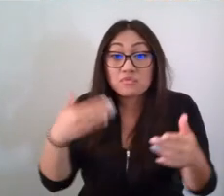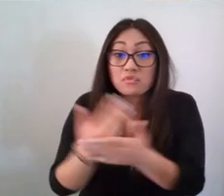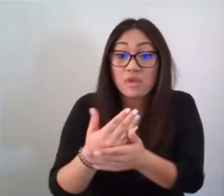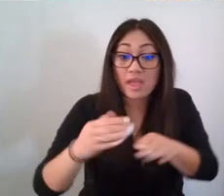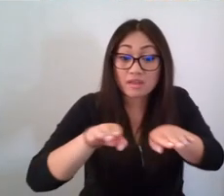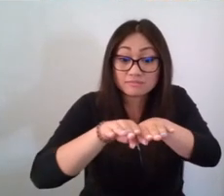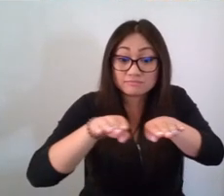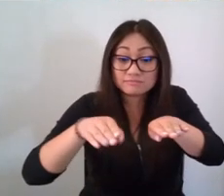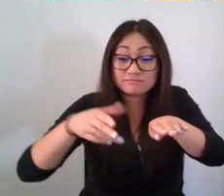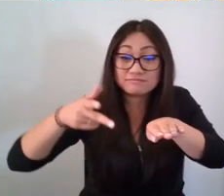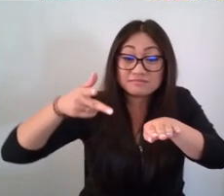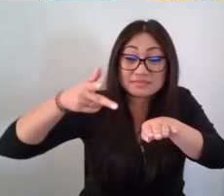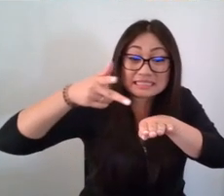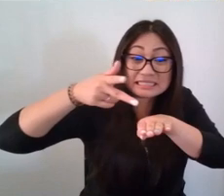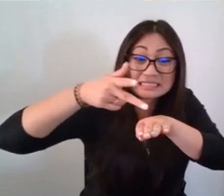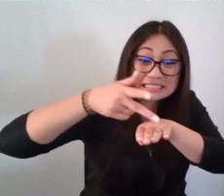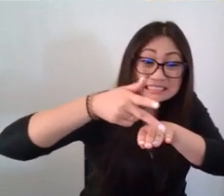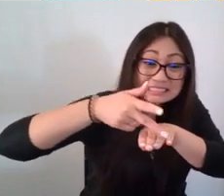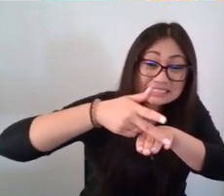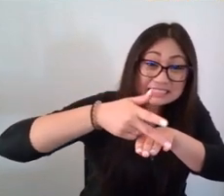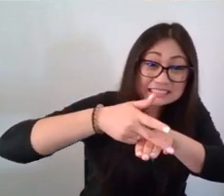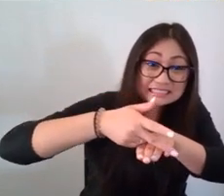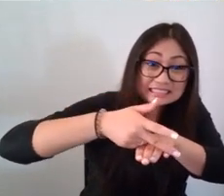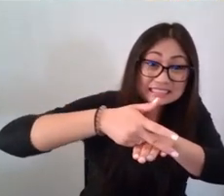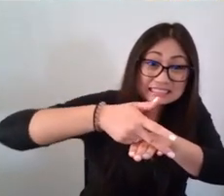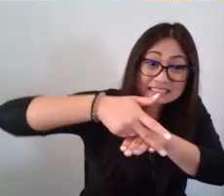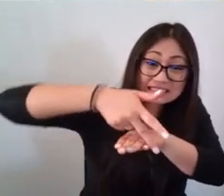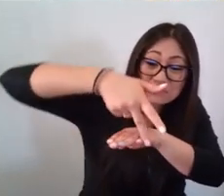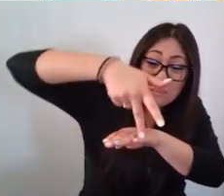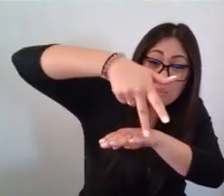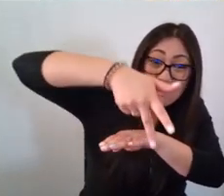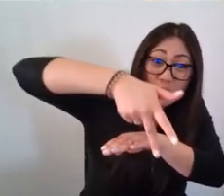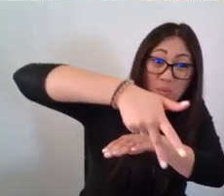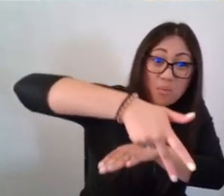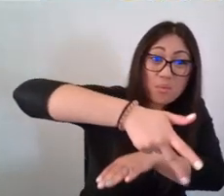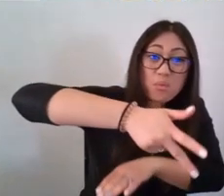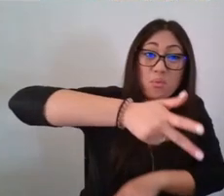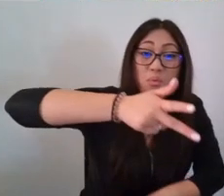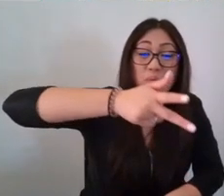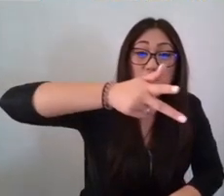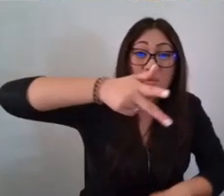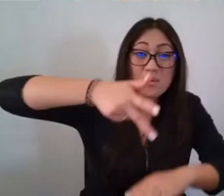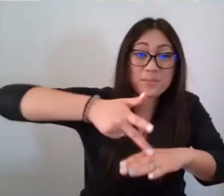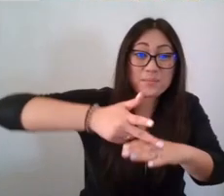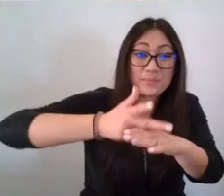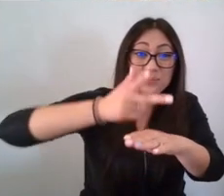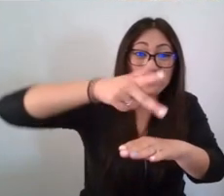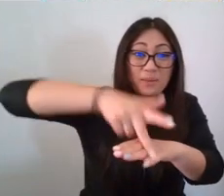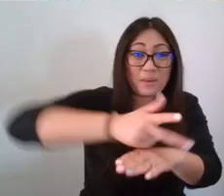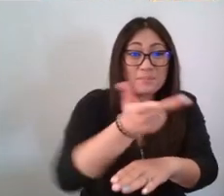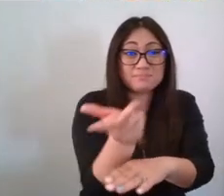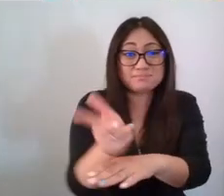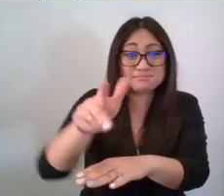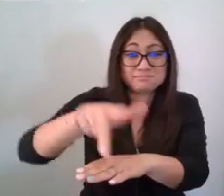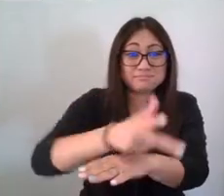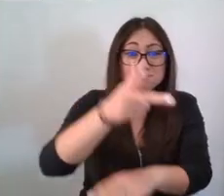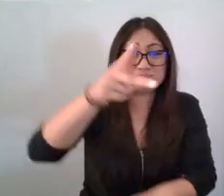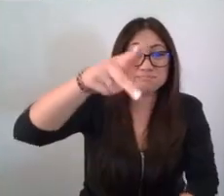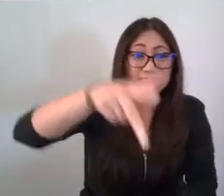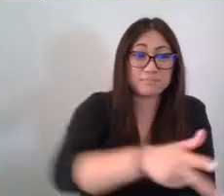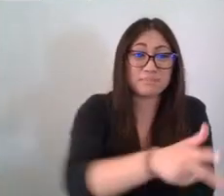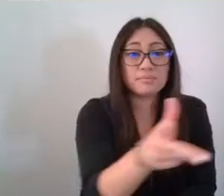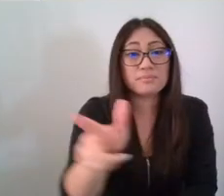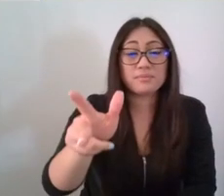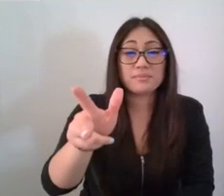His tires squealed, he tilted up on two wheels, and then he flipped tires over roof and tumbled into the ditch alongside